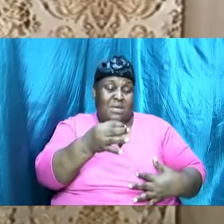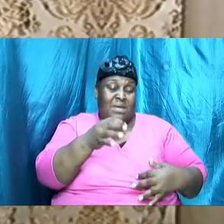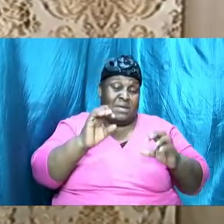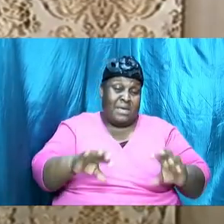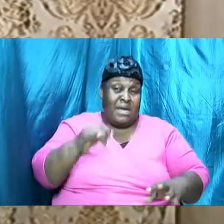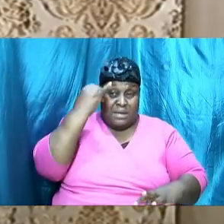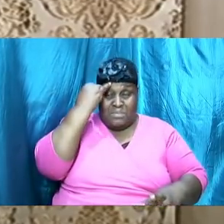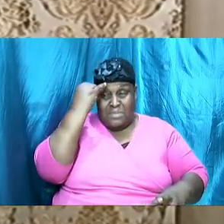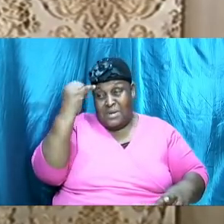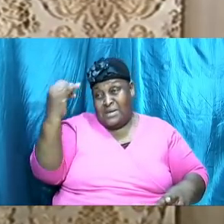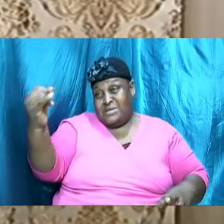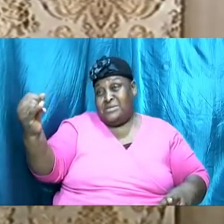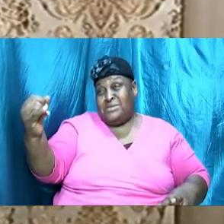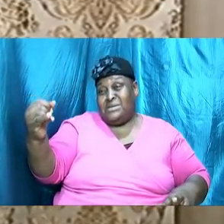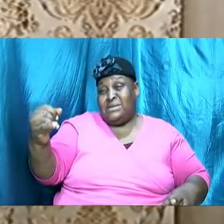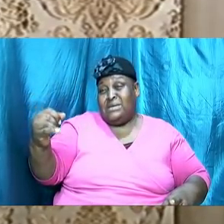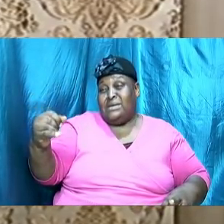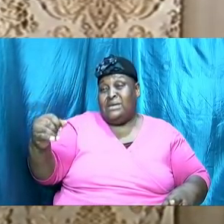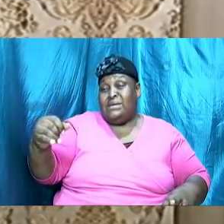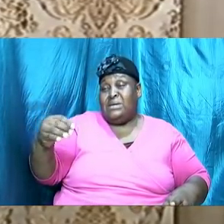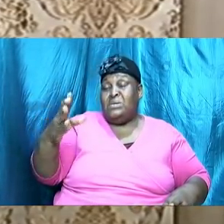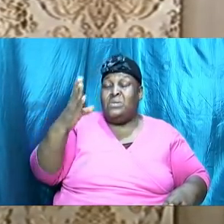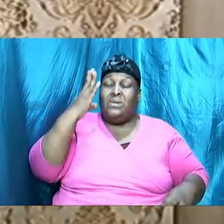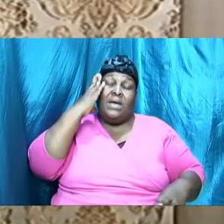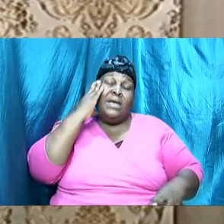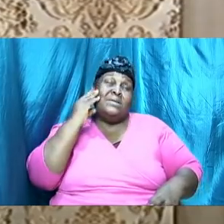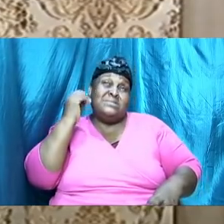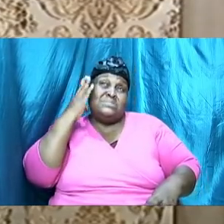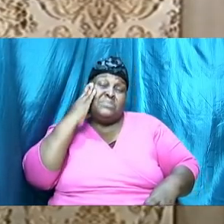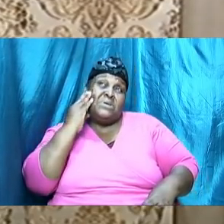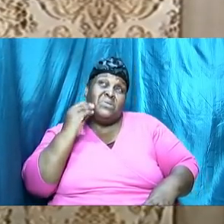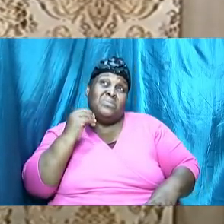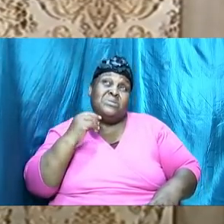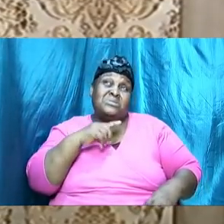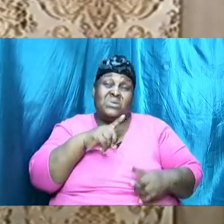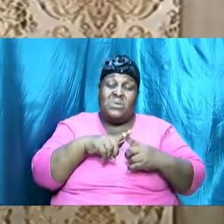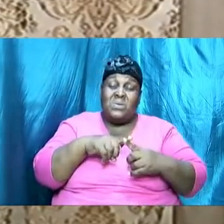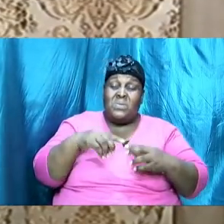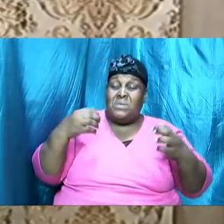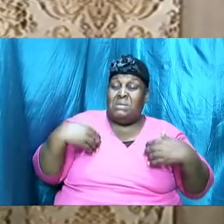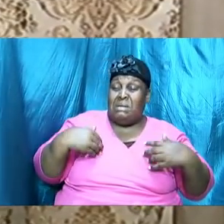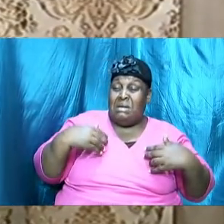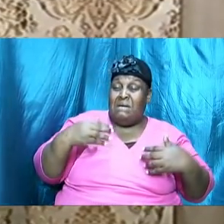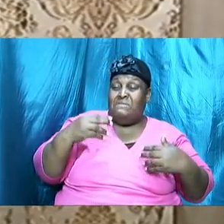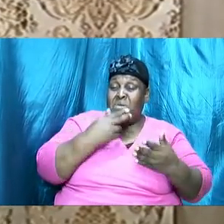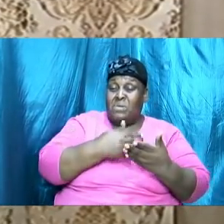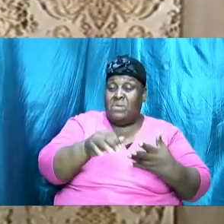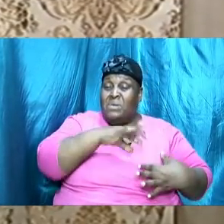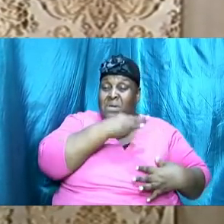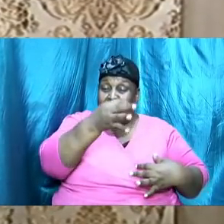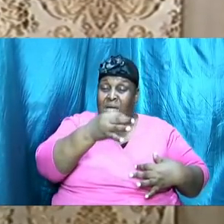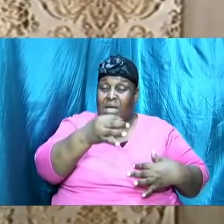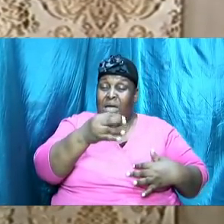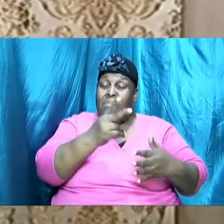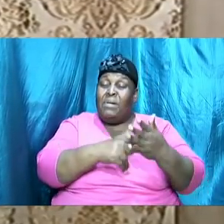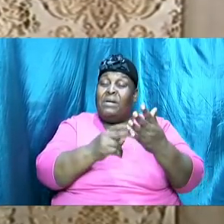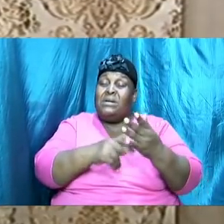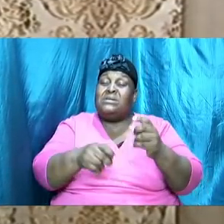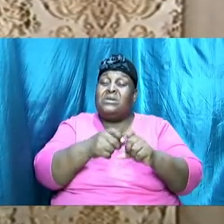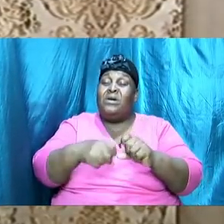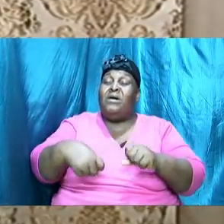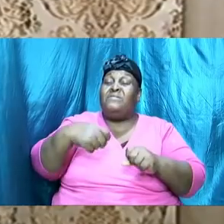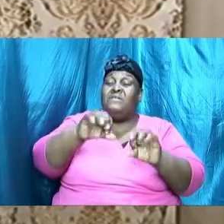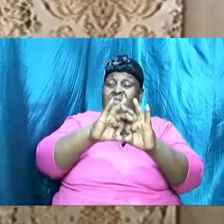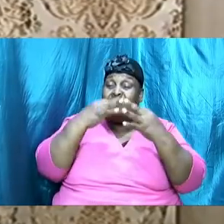radiating pulsating experience where they had the Holy Ghost where they were now a part of the church the